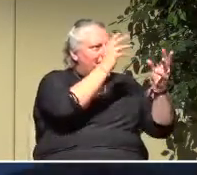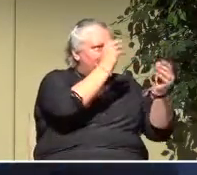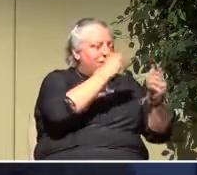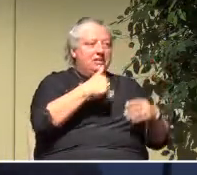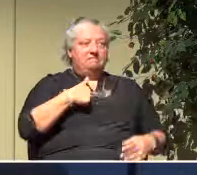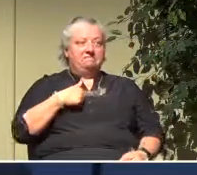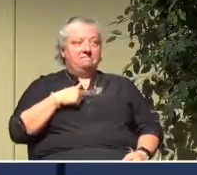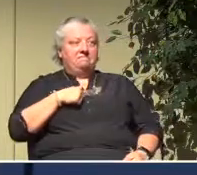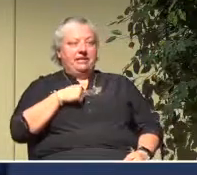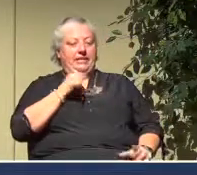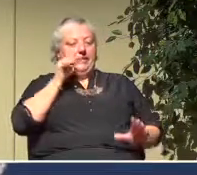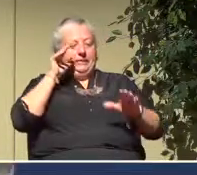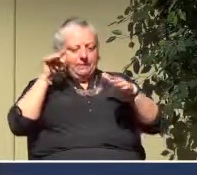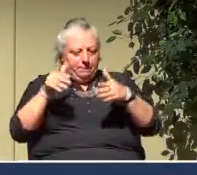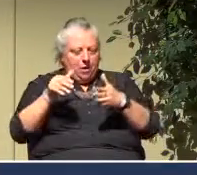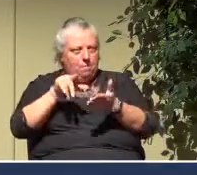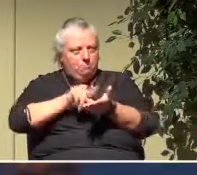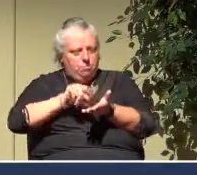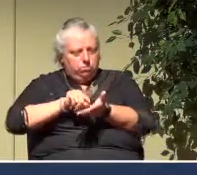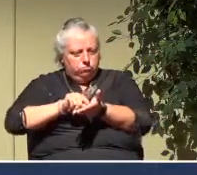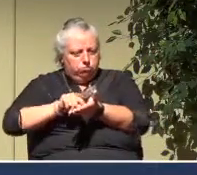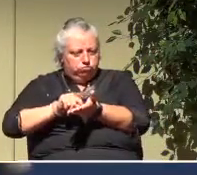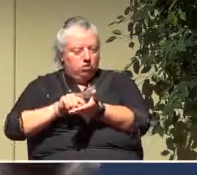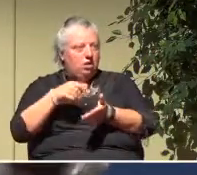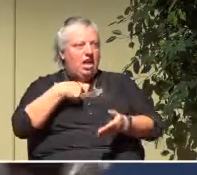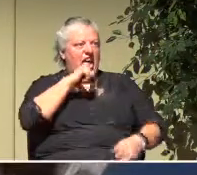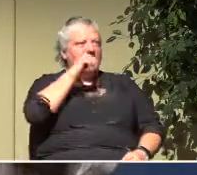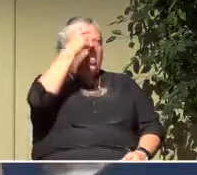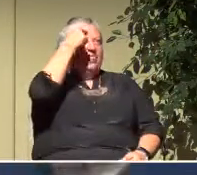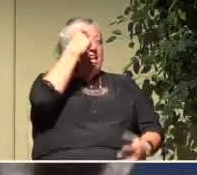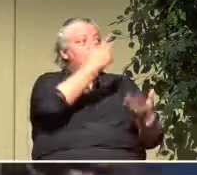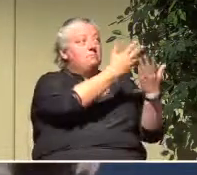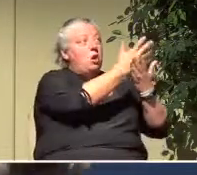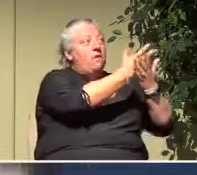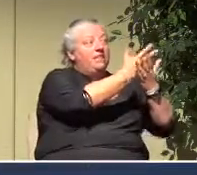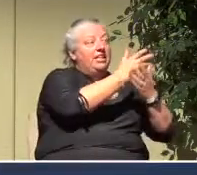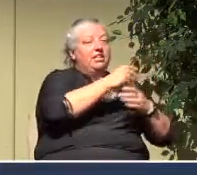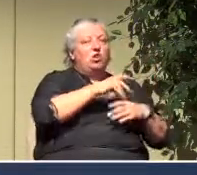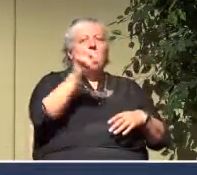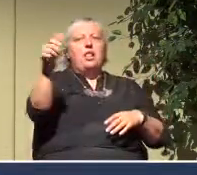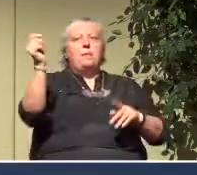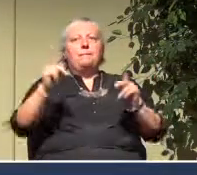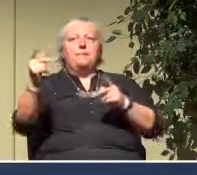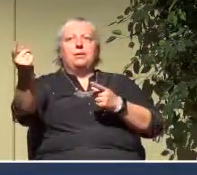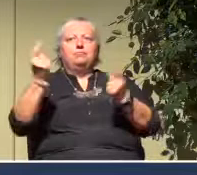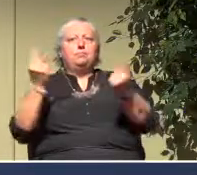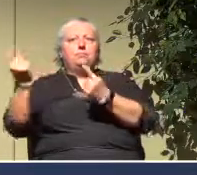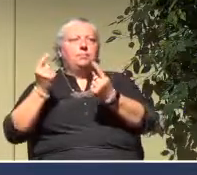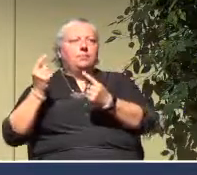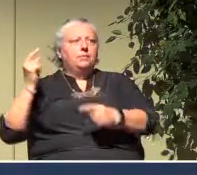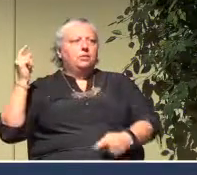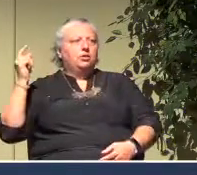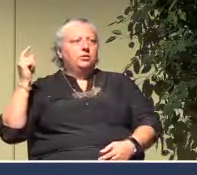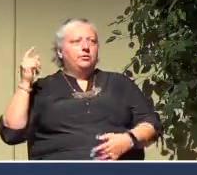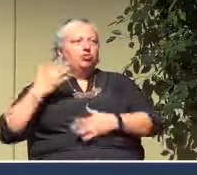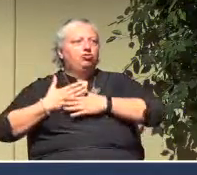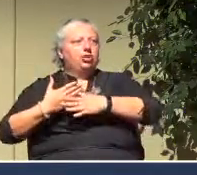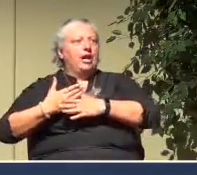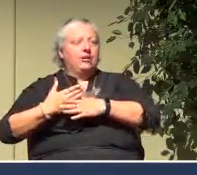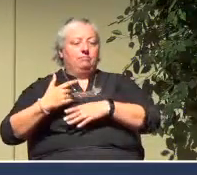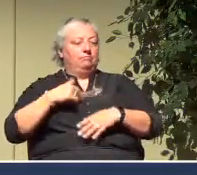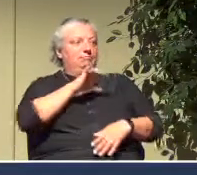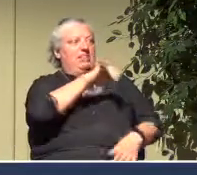thinking in terms of, say, media for a service or somebody to share testimonies. It doesn't come naturally for me.